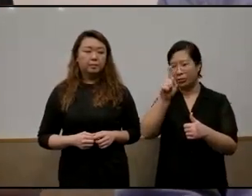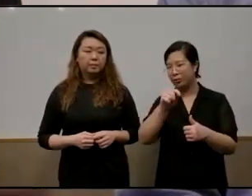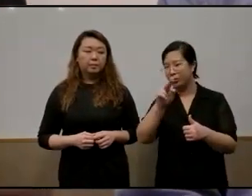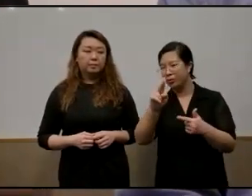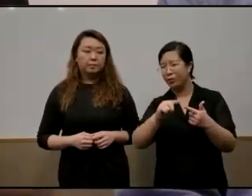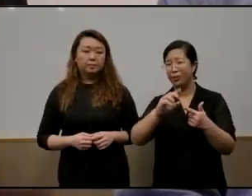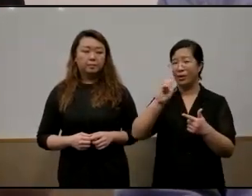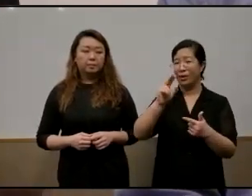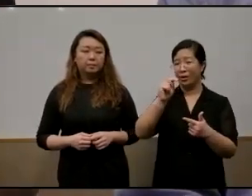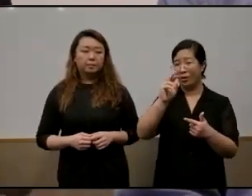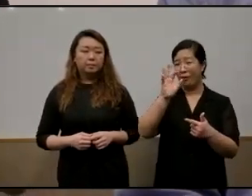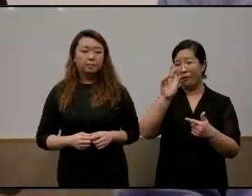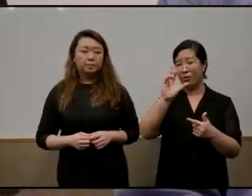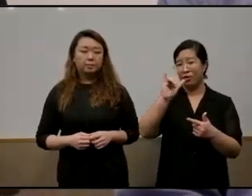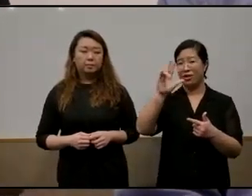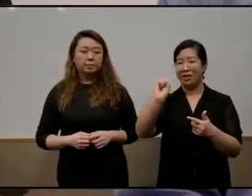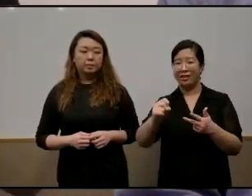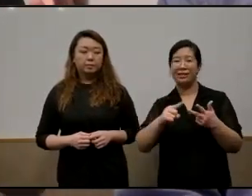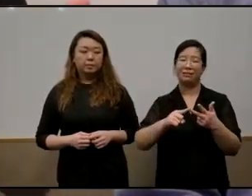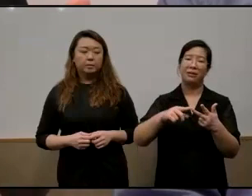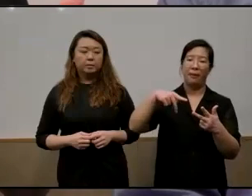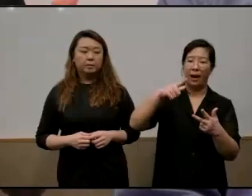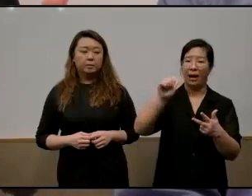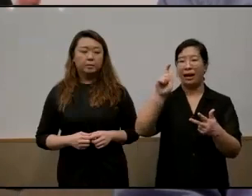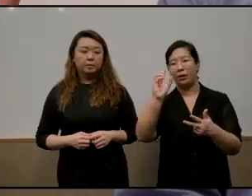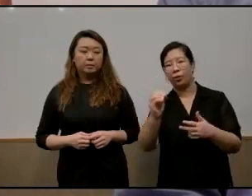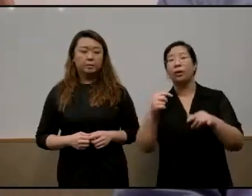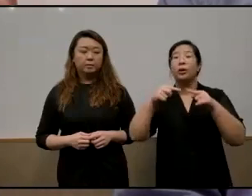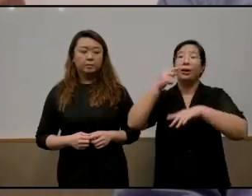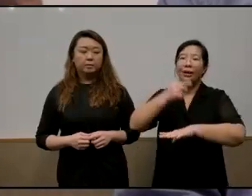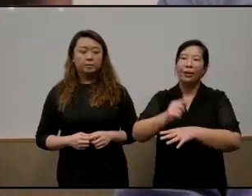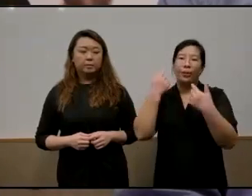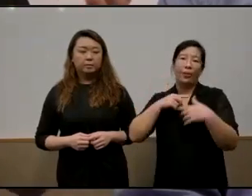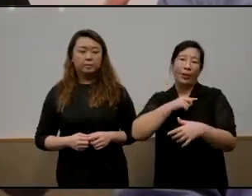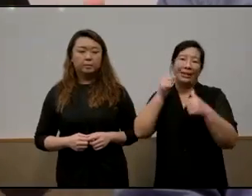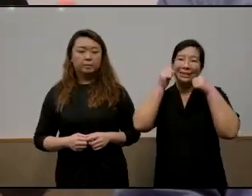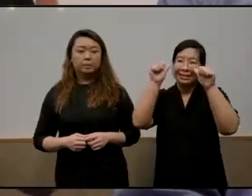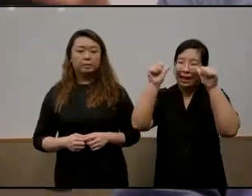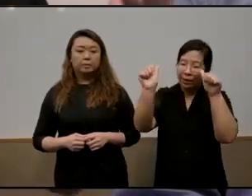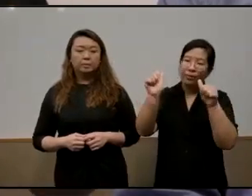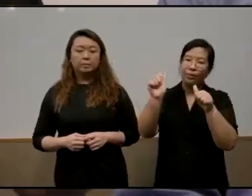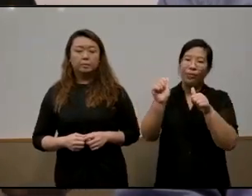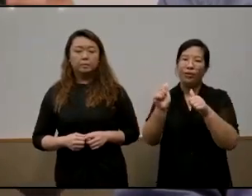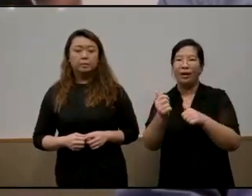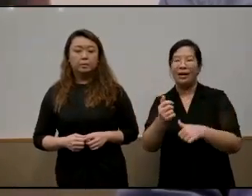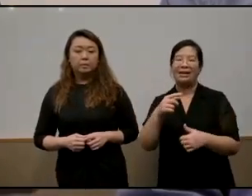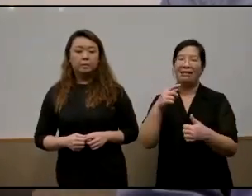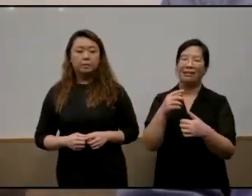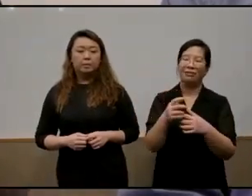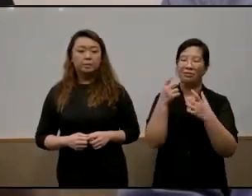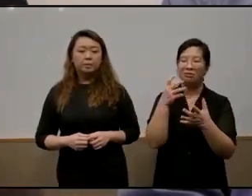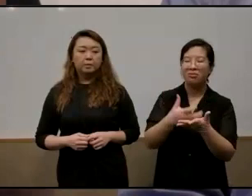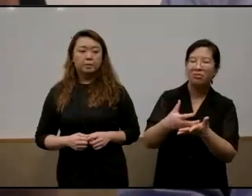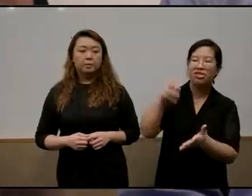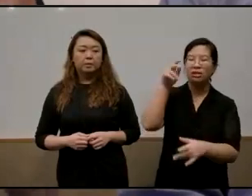socrates today we celebrate selfishness by celebrating the likes of jeff bezos ilong